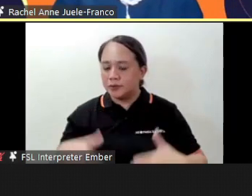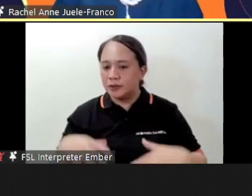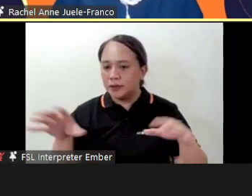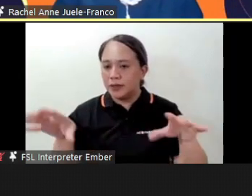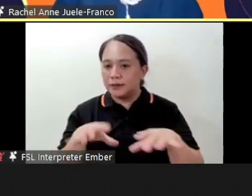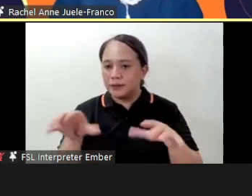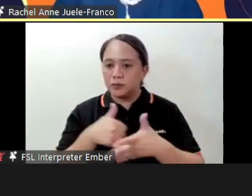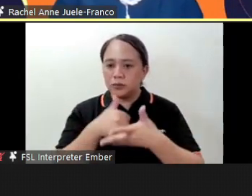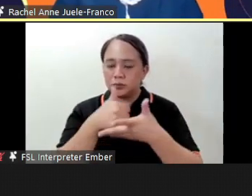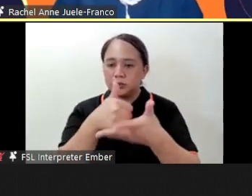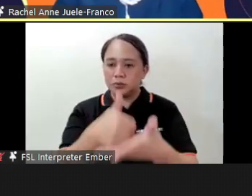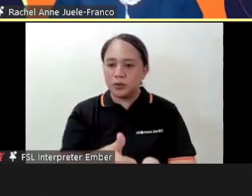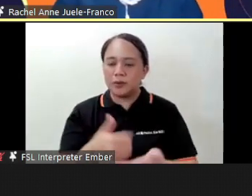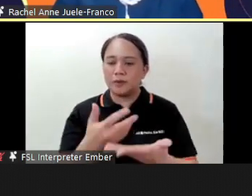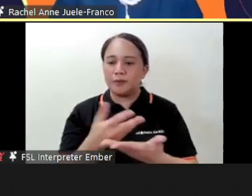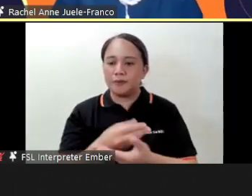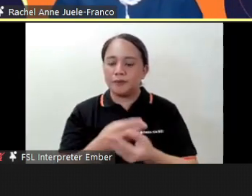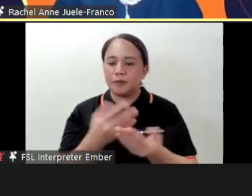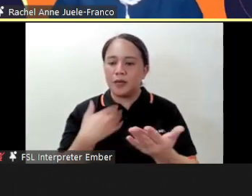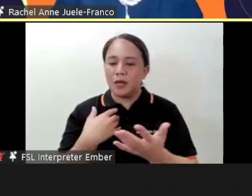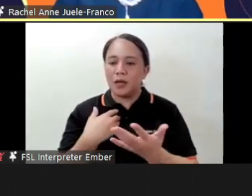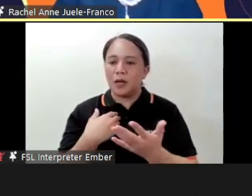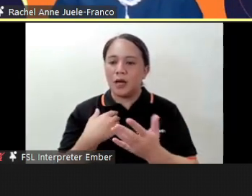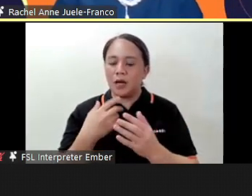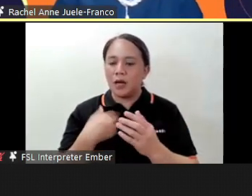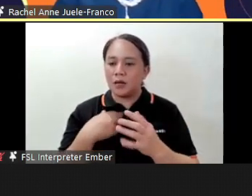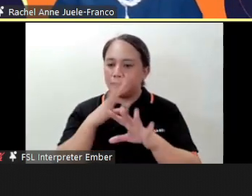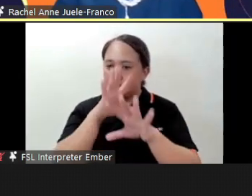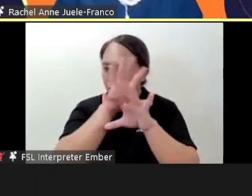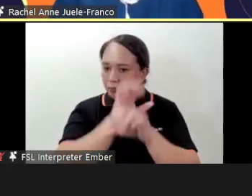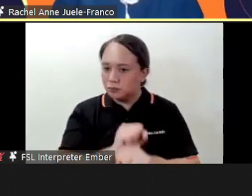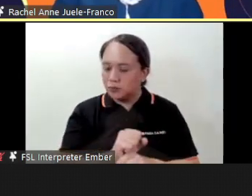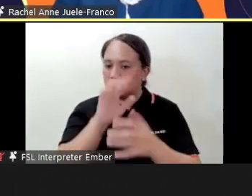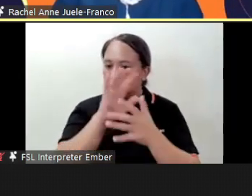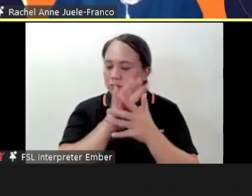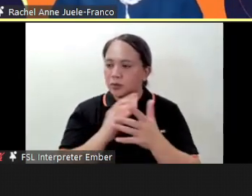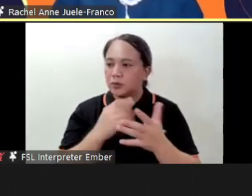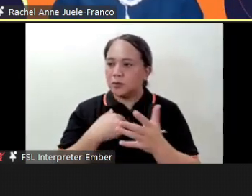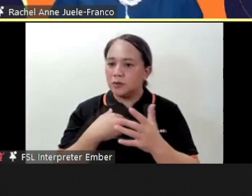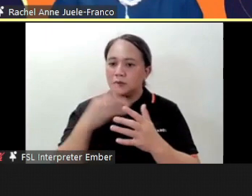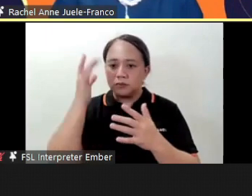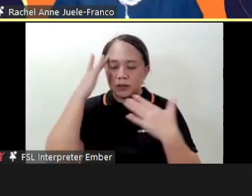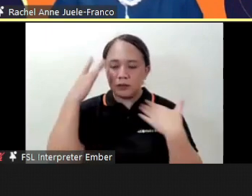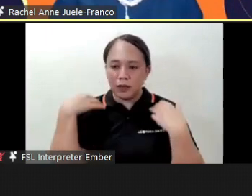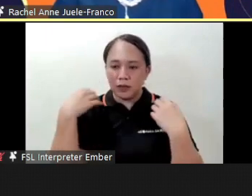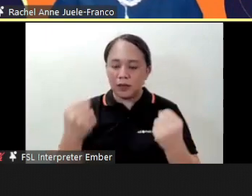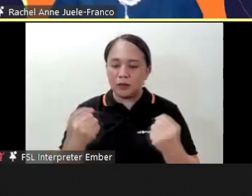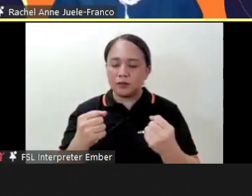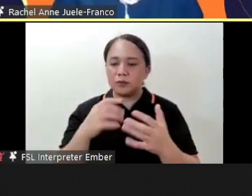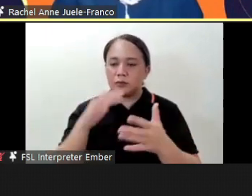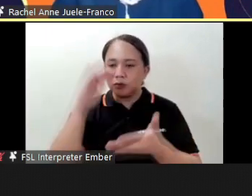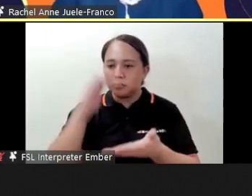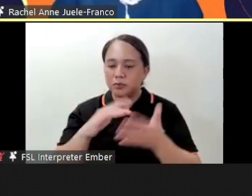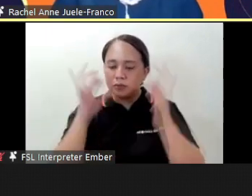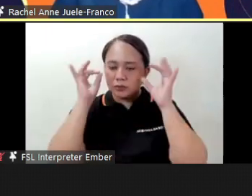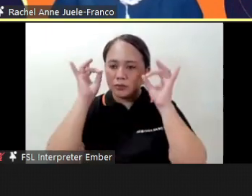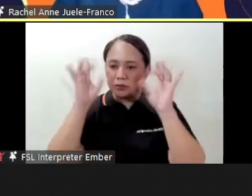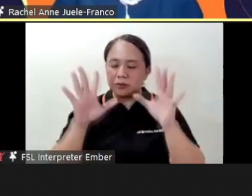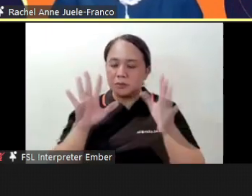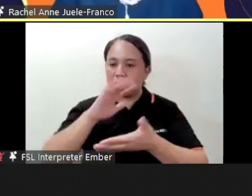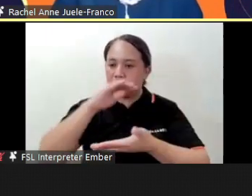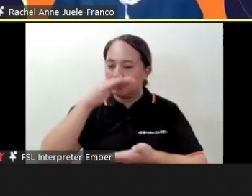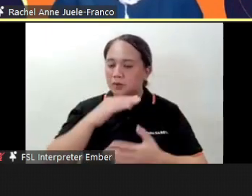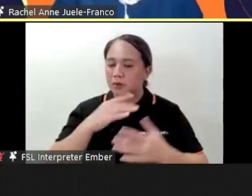help and give our days a routine that is good for mental health reducing the risk of depression and improve